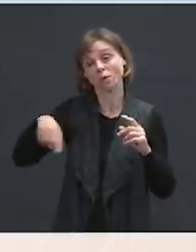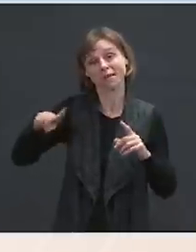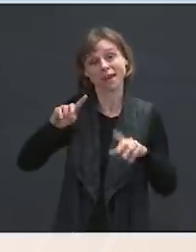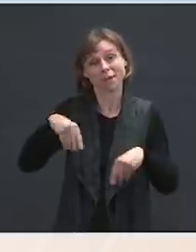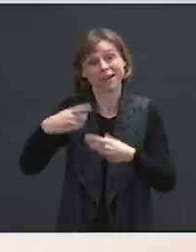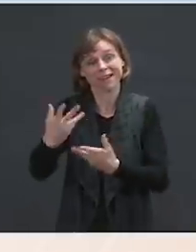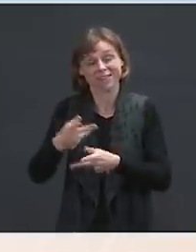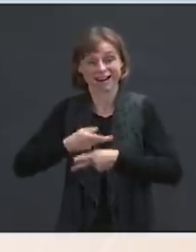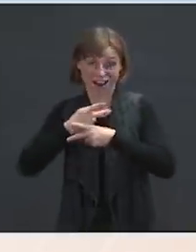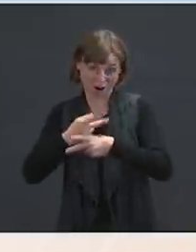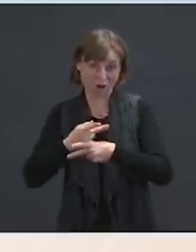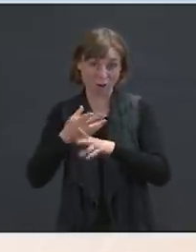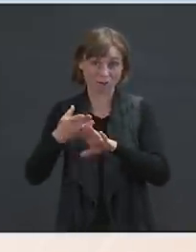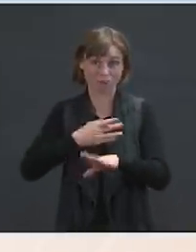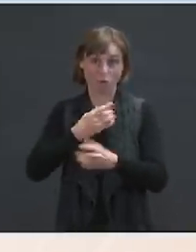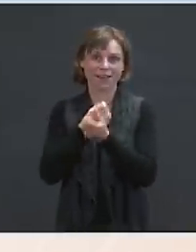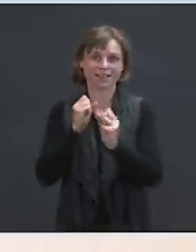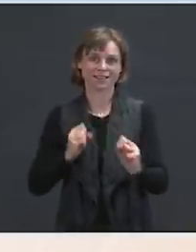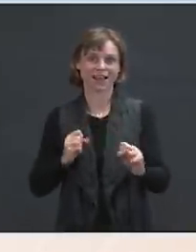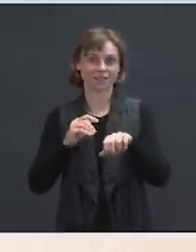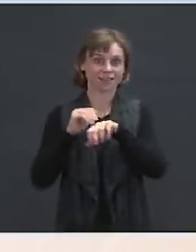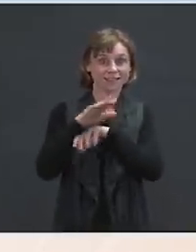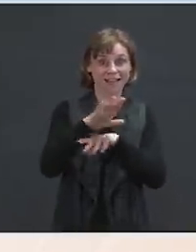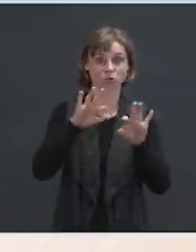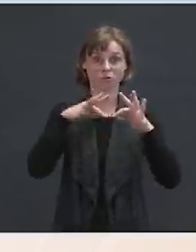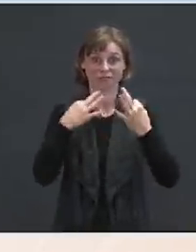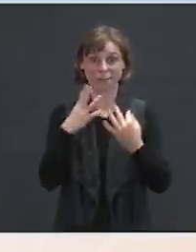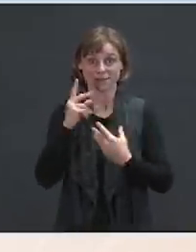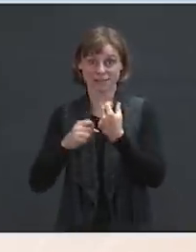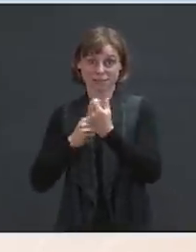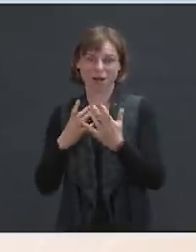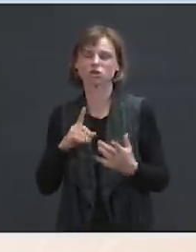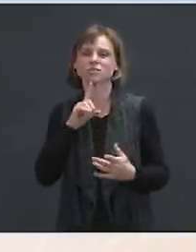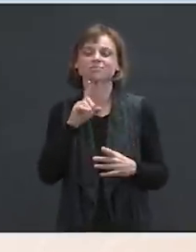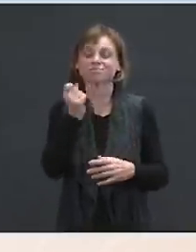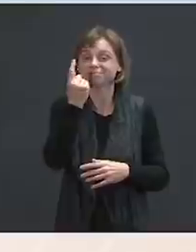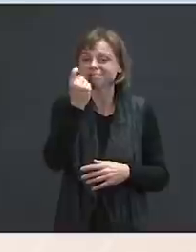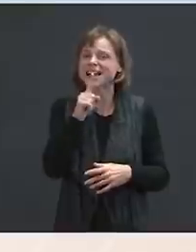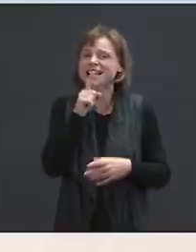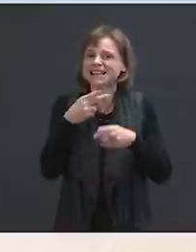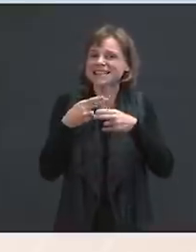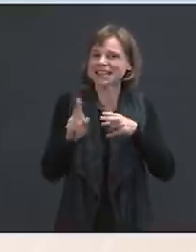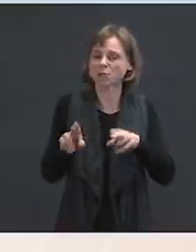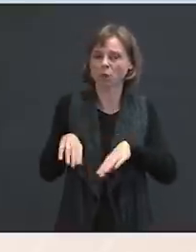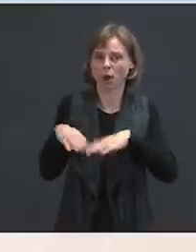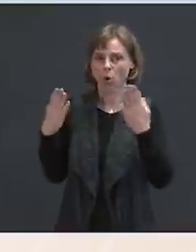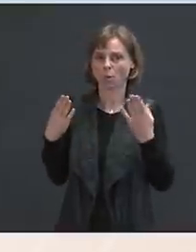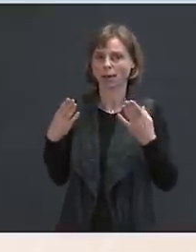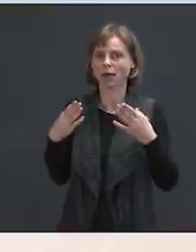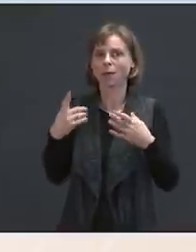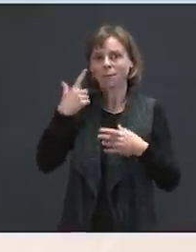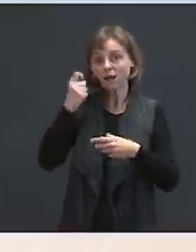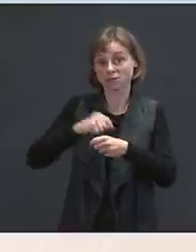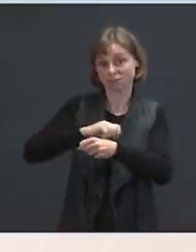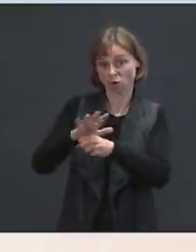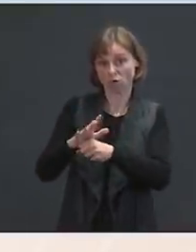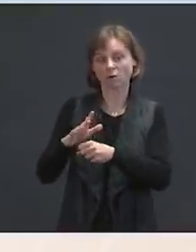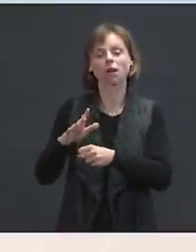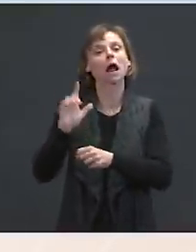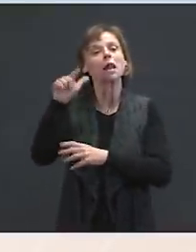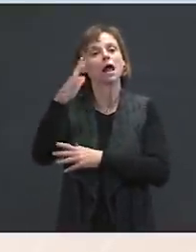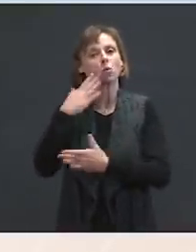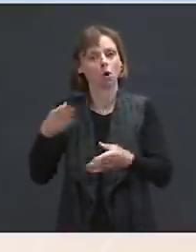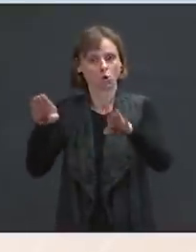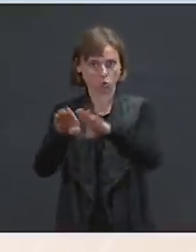they are safely placed with families and sponsors. So it's a temporary reopening during COVID-19. Our intention is very much to close it,